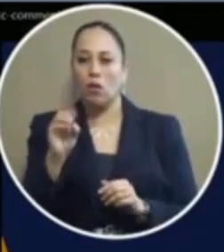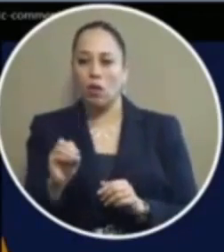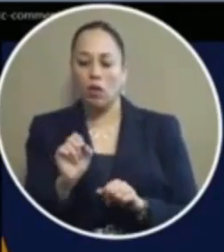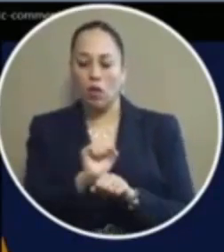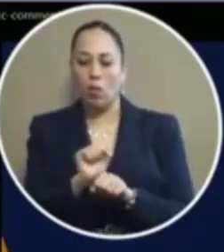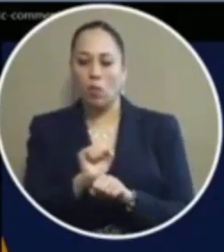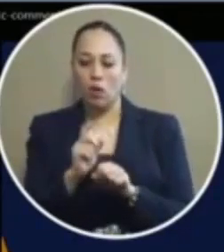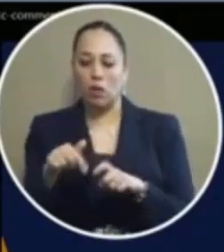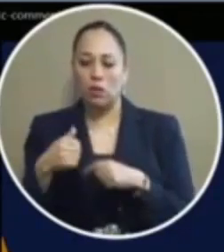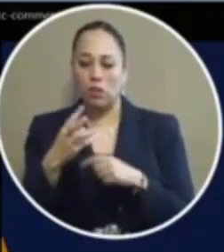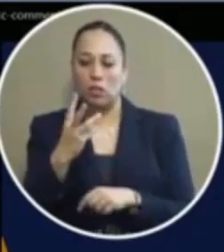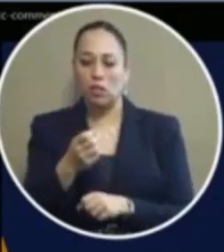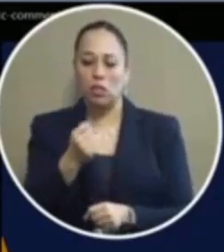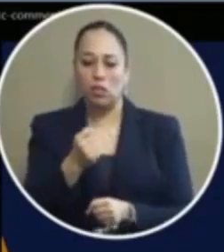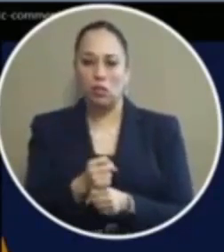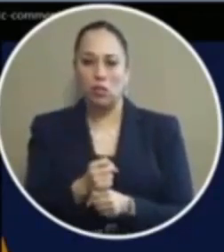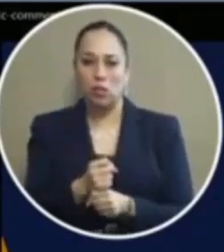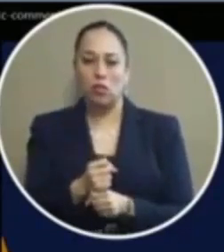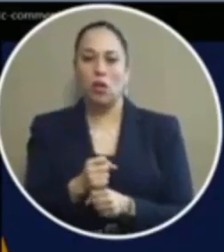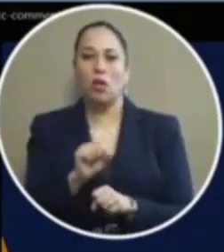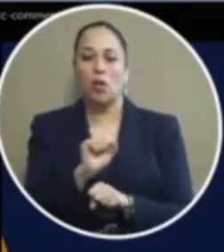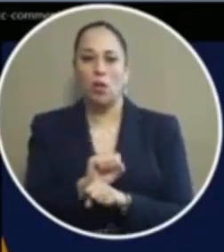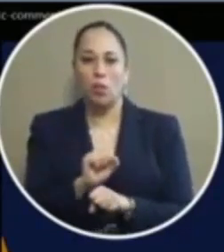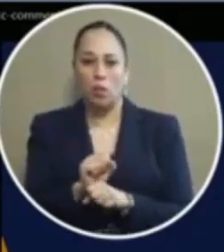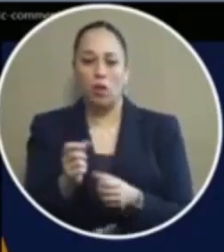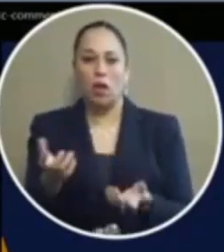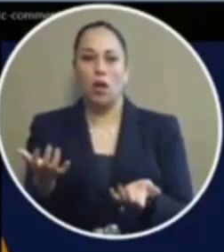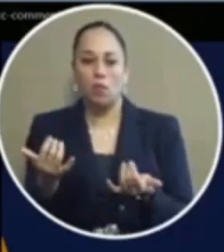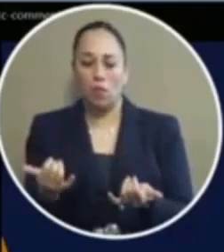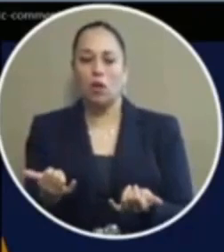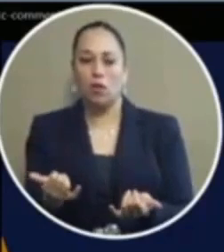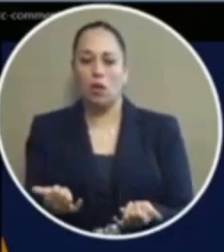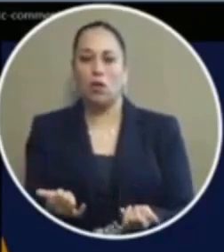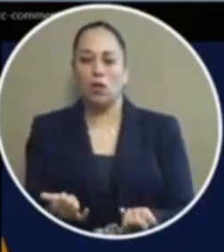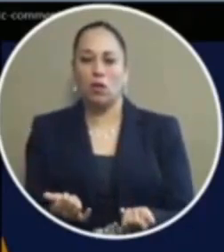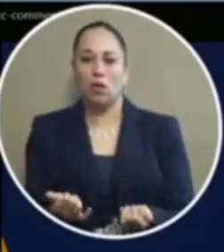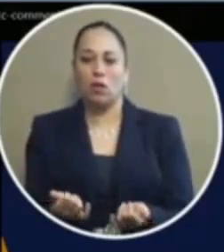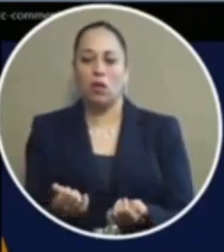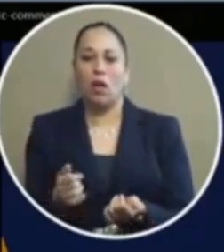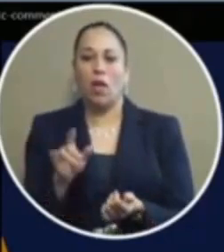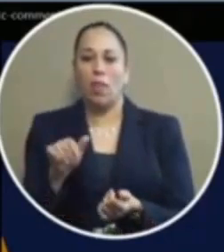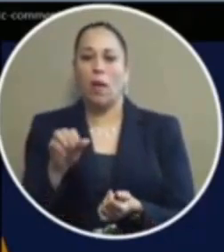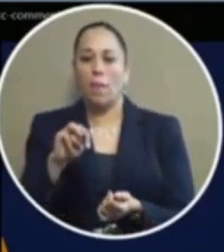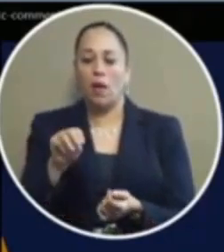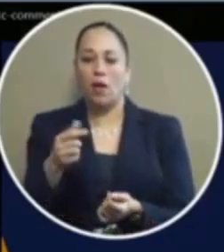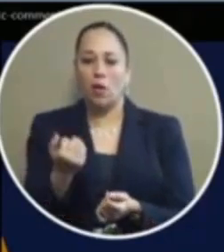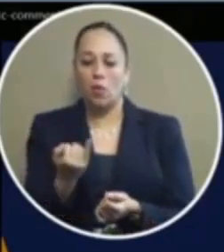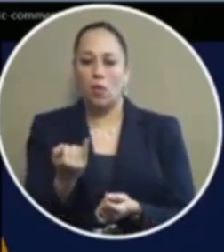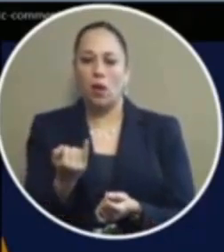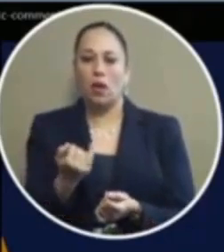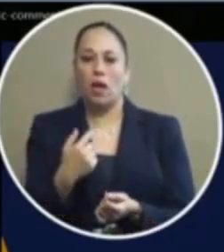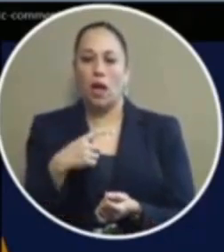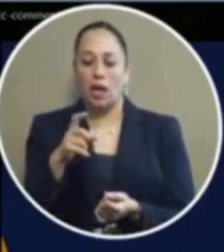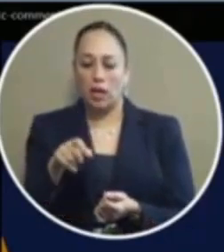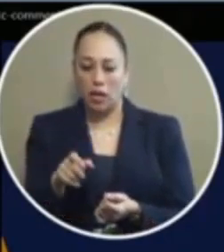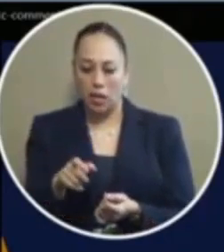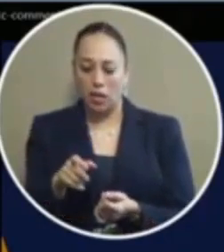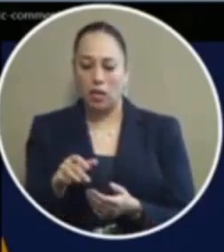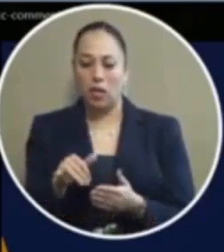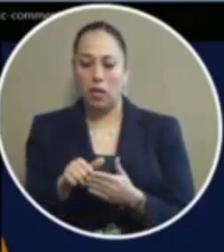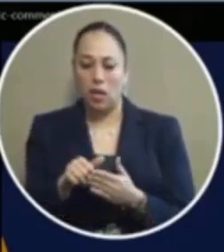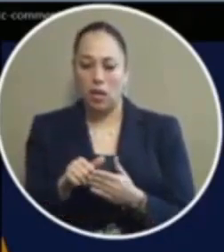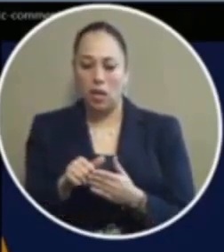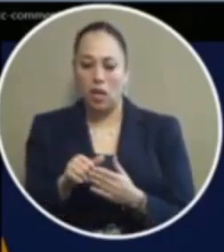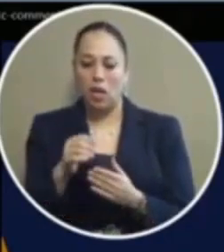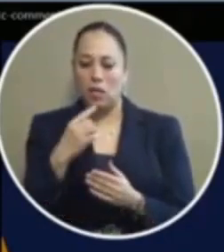the past six years are at work right now growing cannabis cannabis marijuana has been has been deemed essential to life in